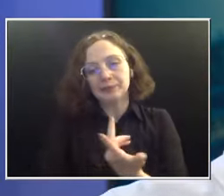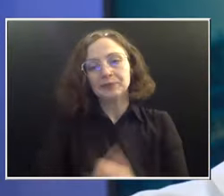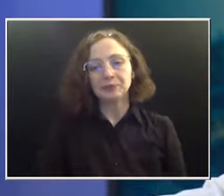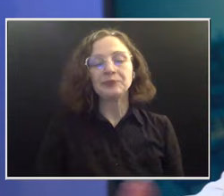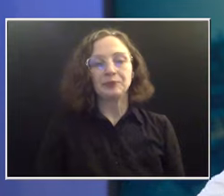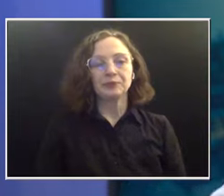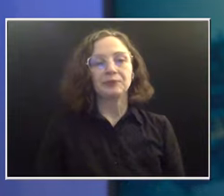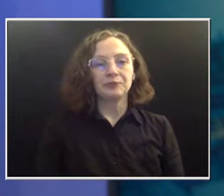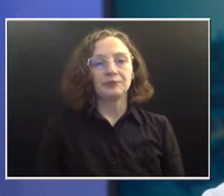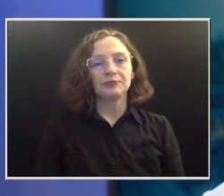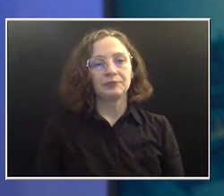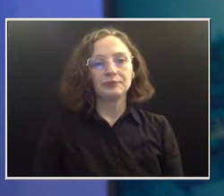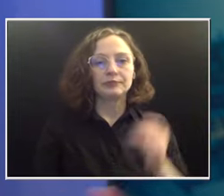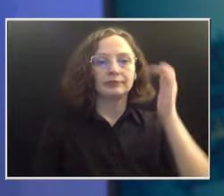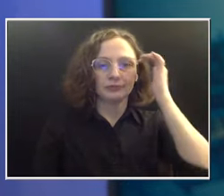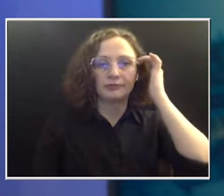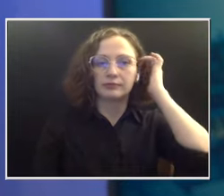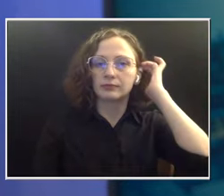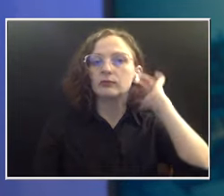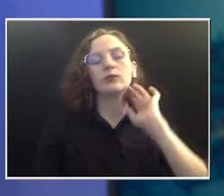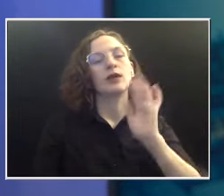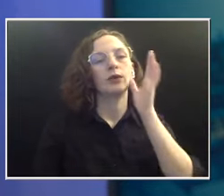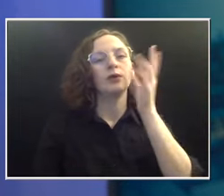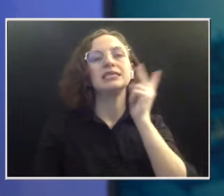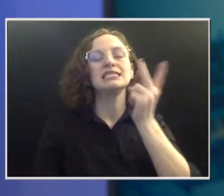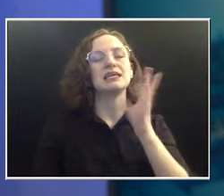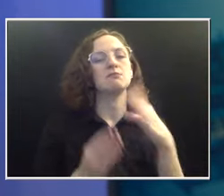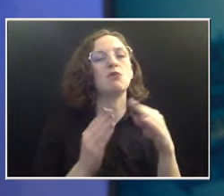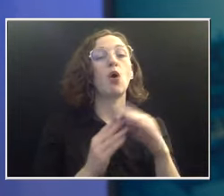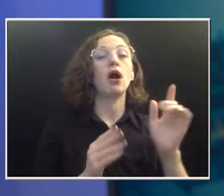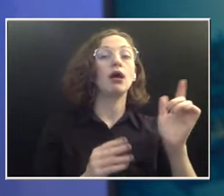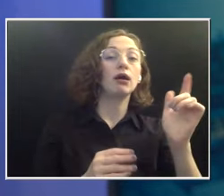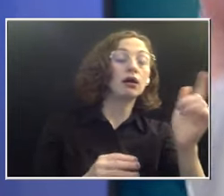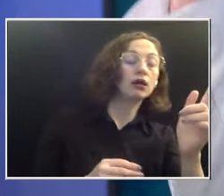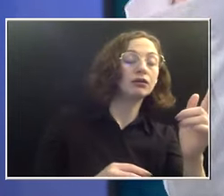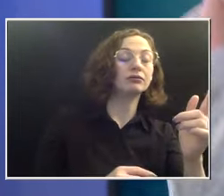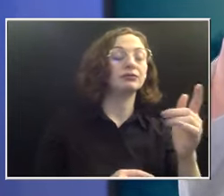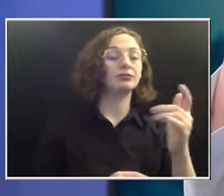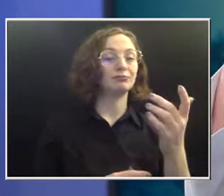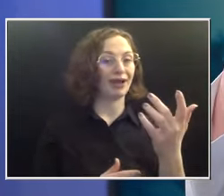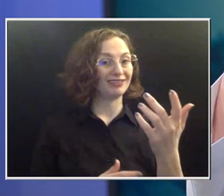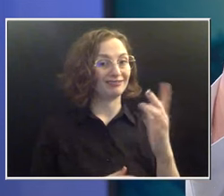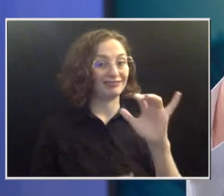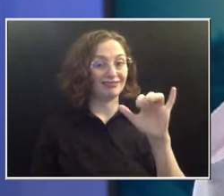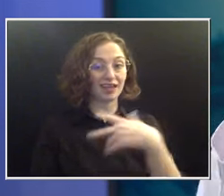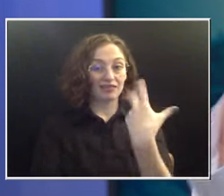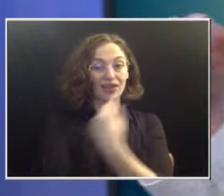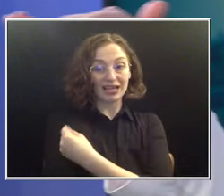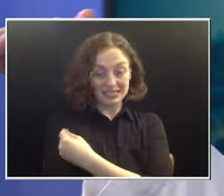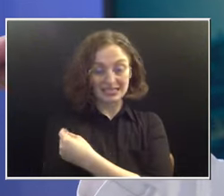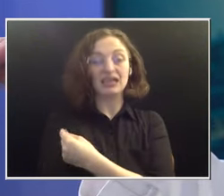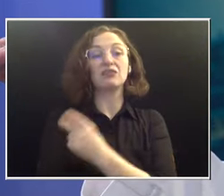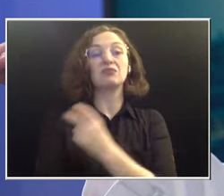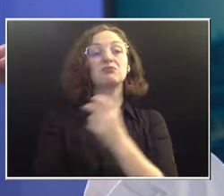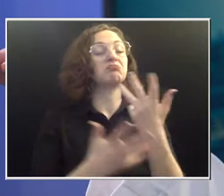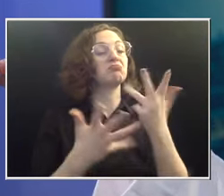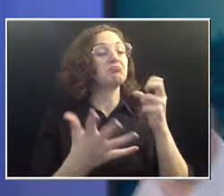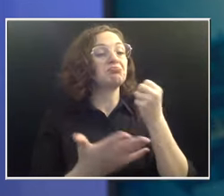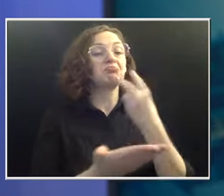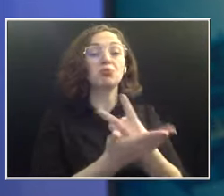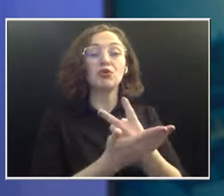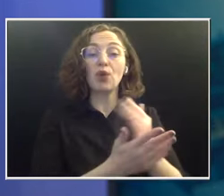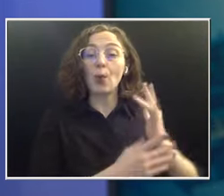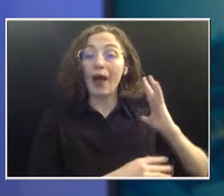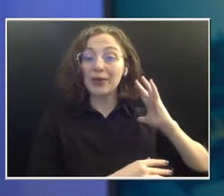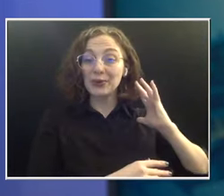something we'll see more down the line. But, you know, the vaccine was approved a while ago. And so that's where we initially saw a little bit of a dip. And now we're just sort of hanging